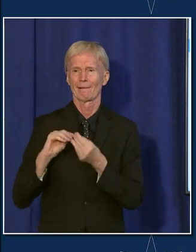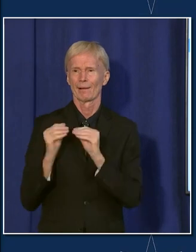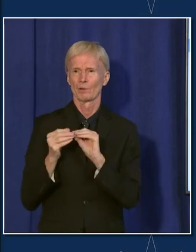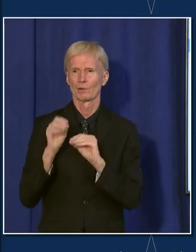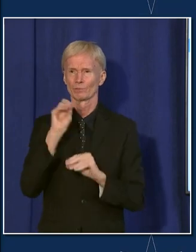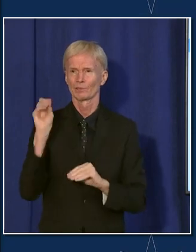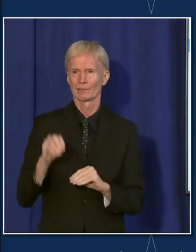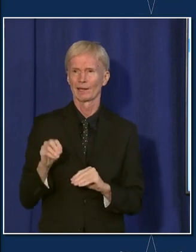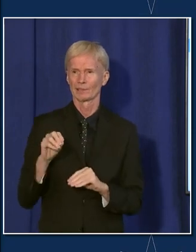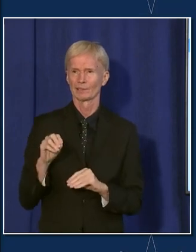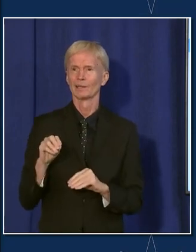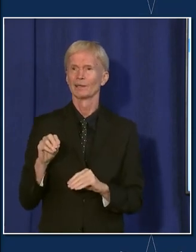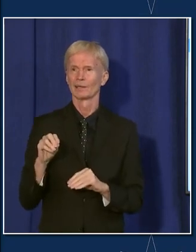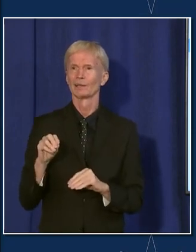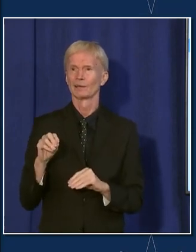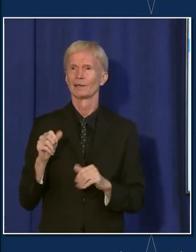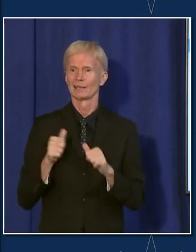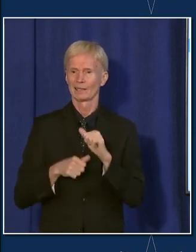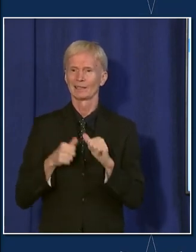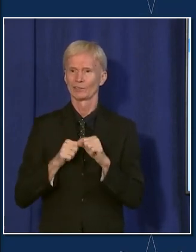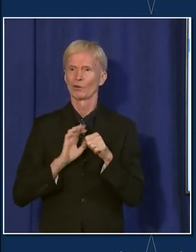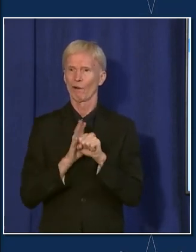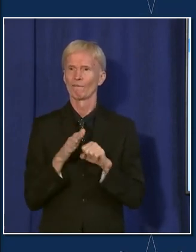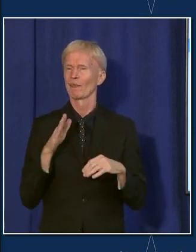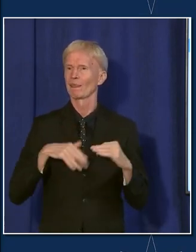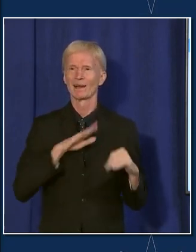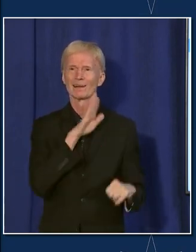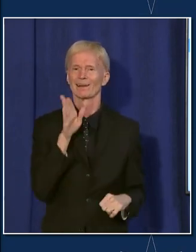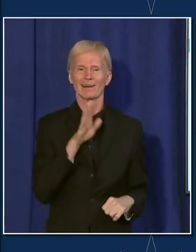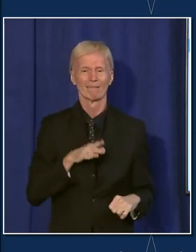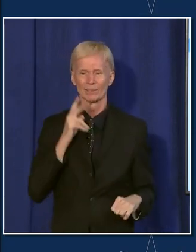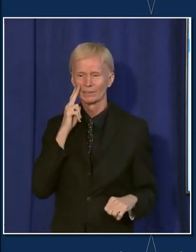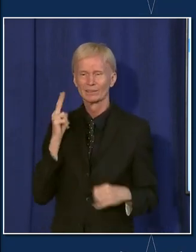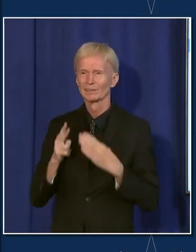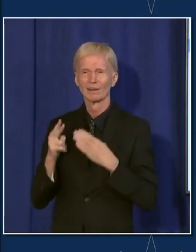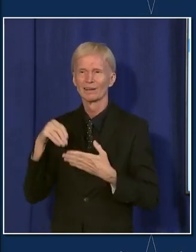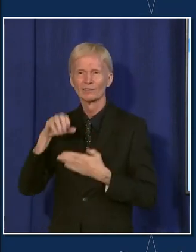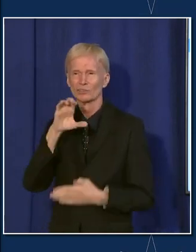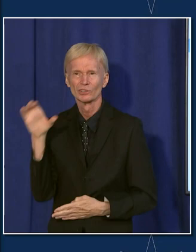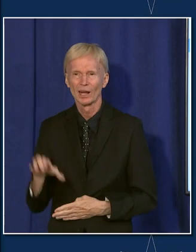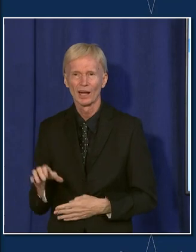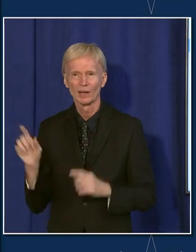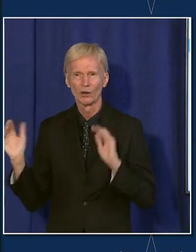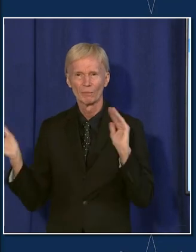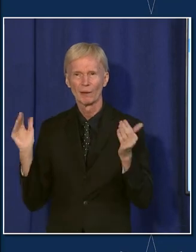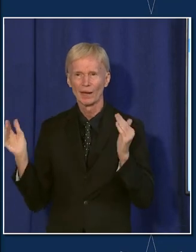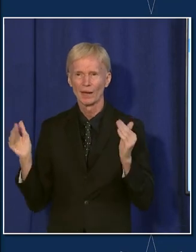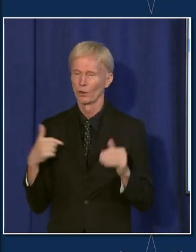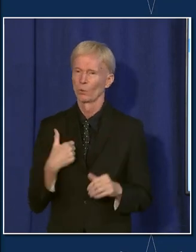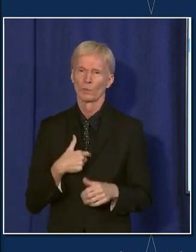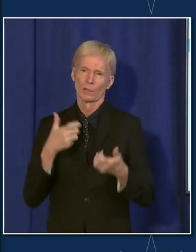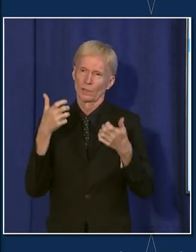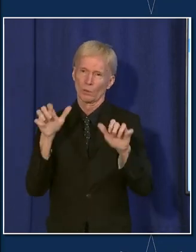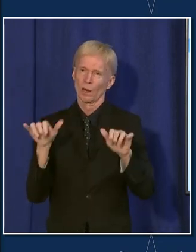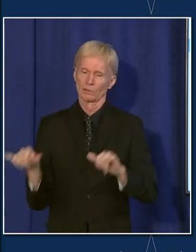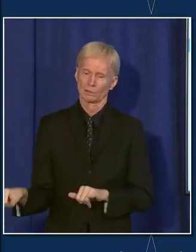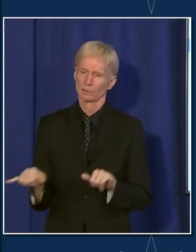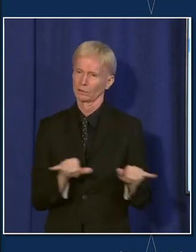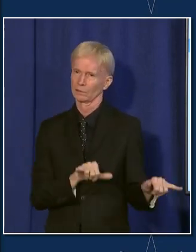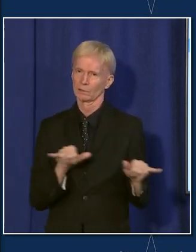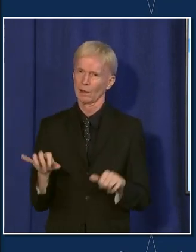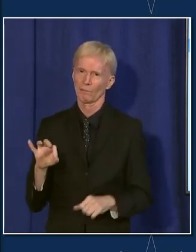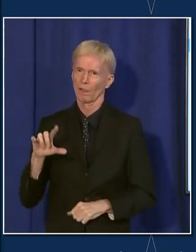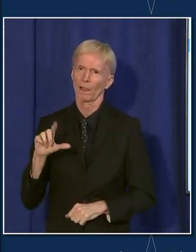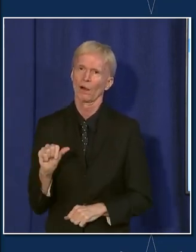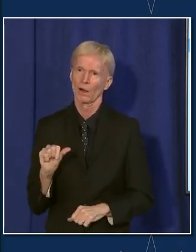right now than we ever had in Chicago at the worst of it. And we will not let that happen here. So if we start to